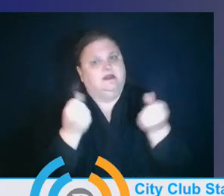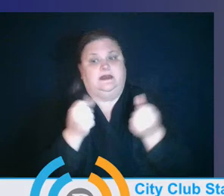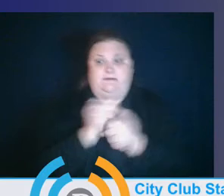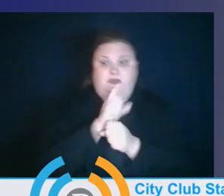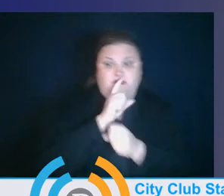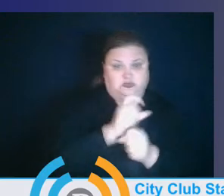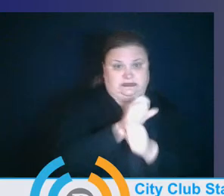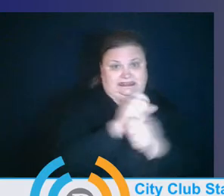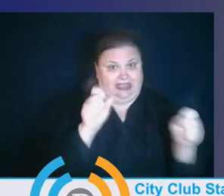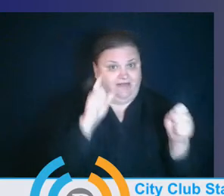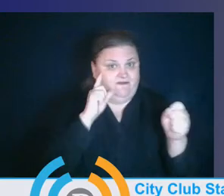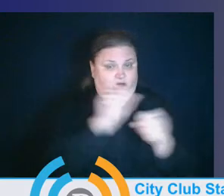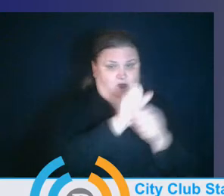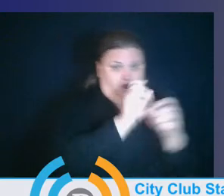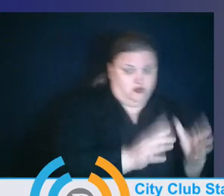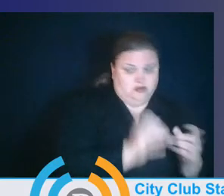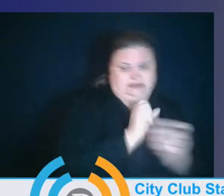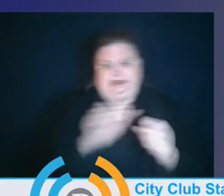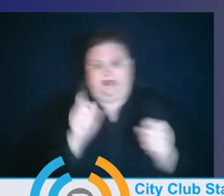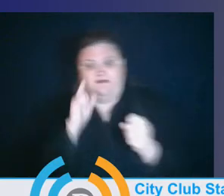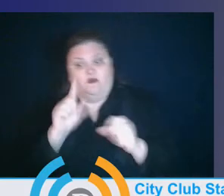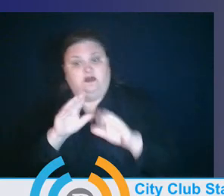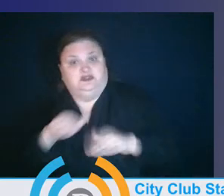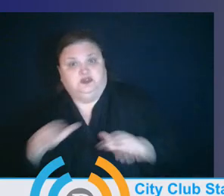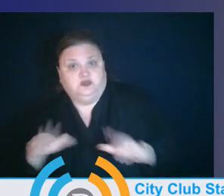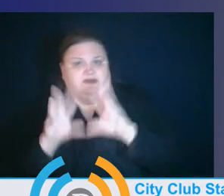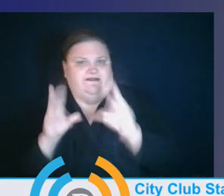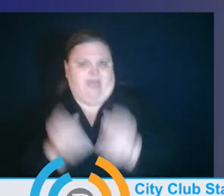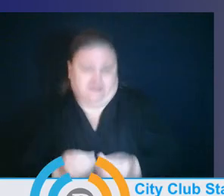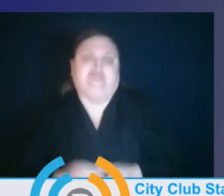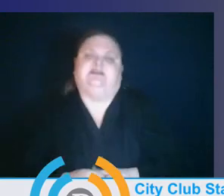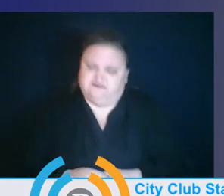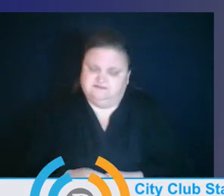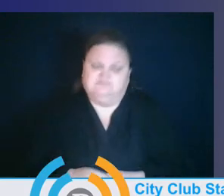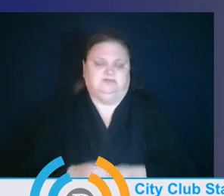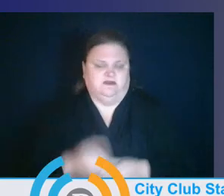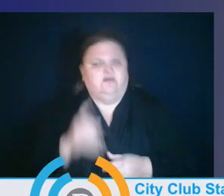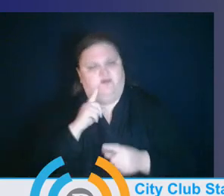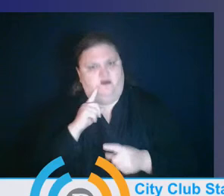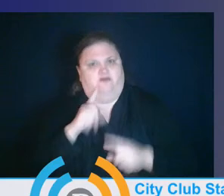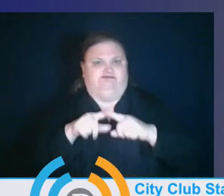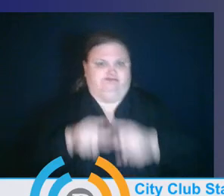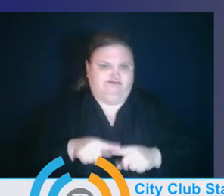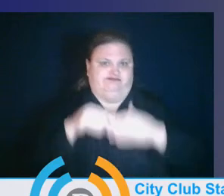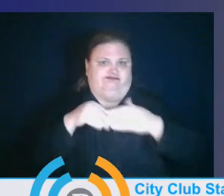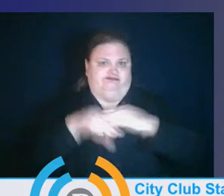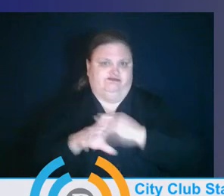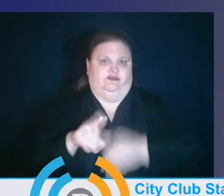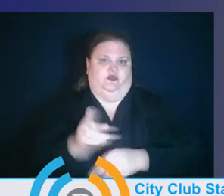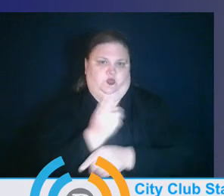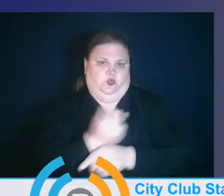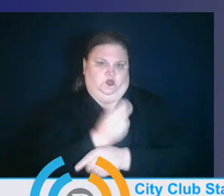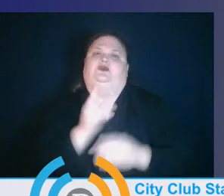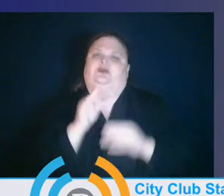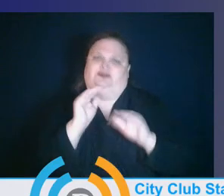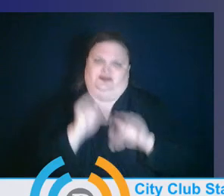providers, and for children and families to be able to utilize child care during this time, especially our essential workers.